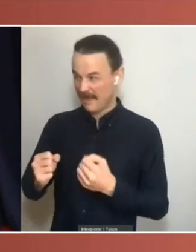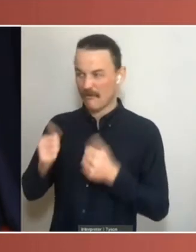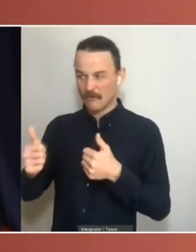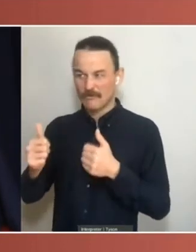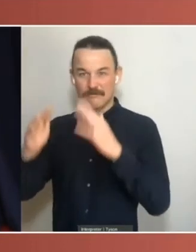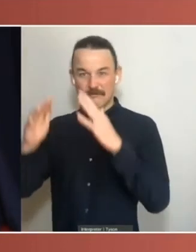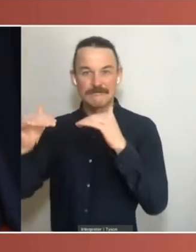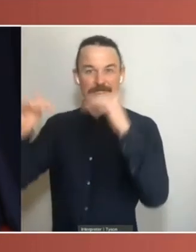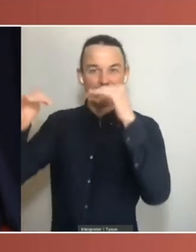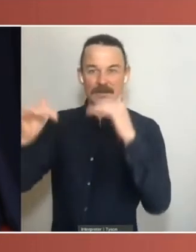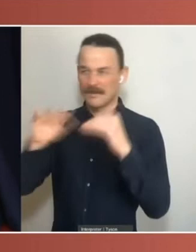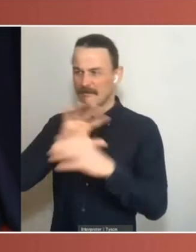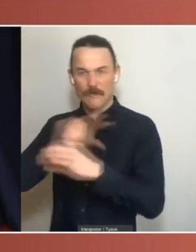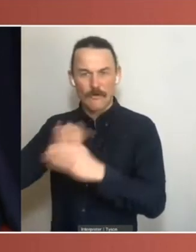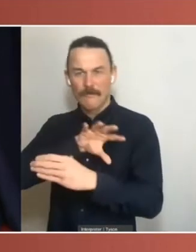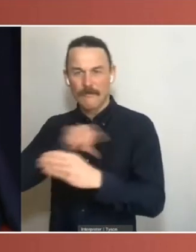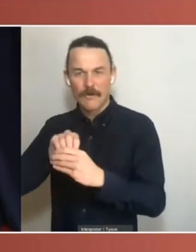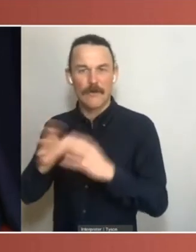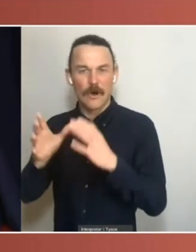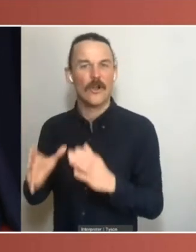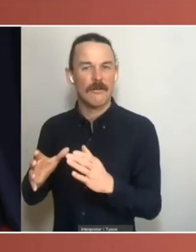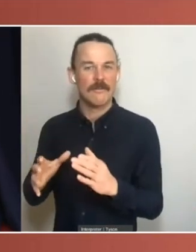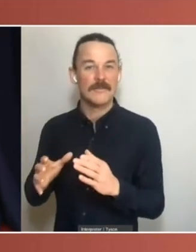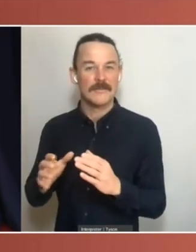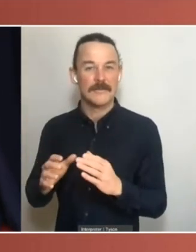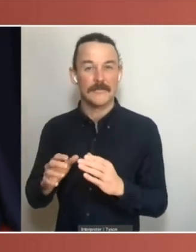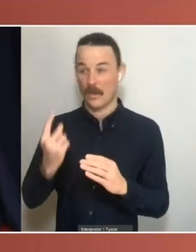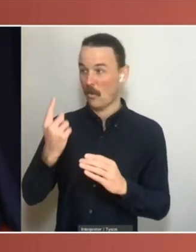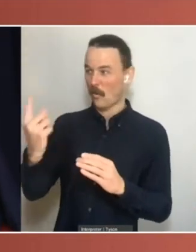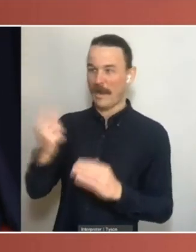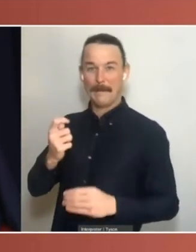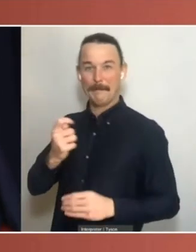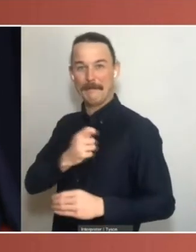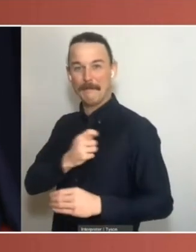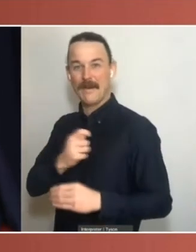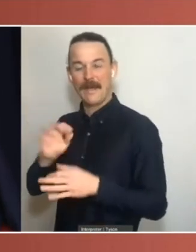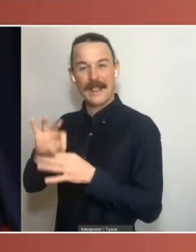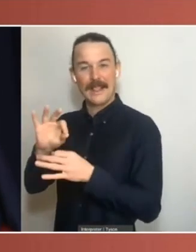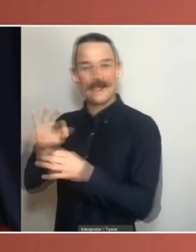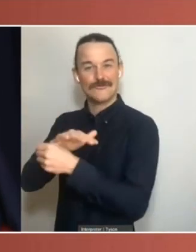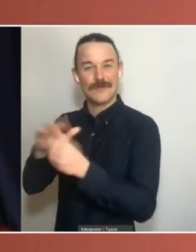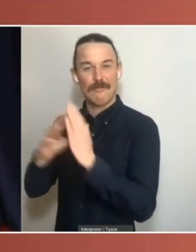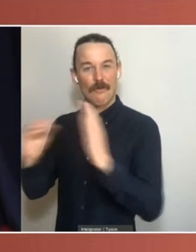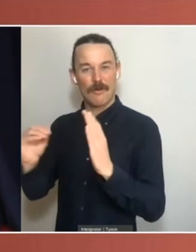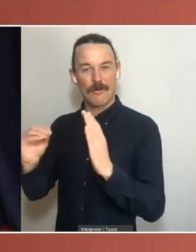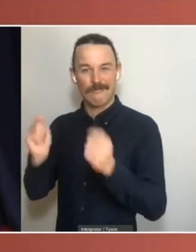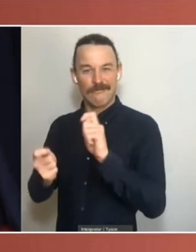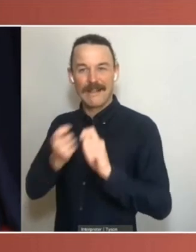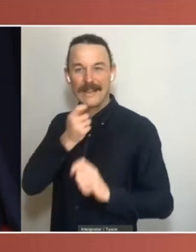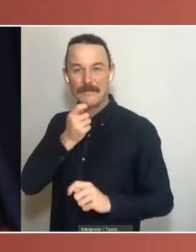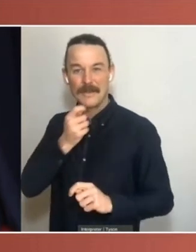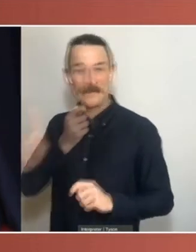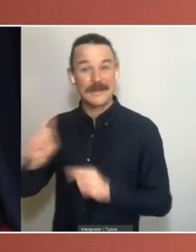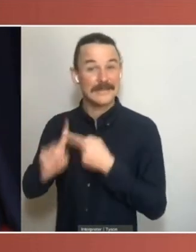inverted the single member electorate model having that in the upper house, but they still have two